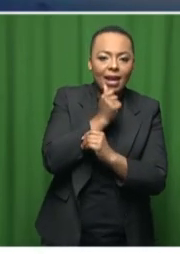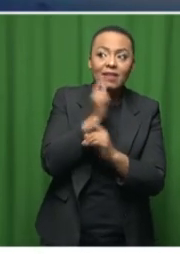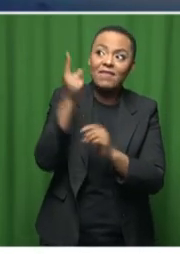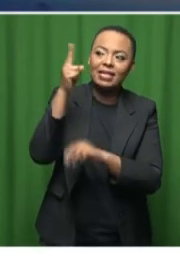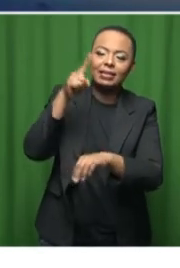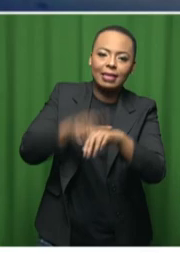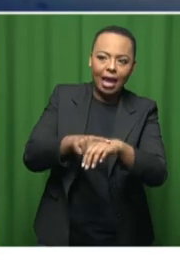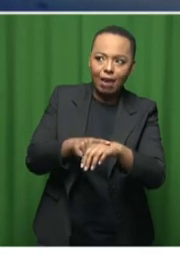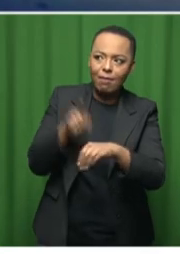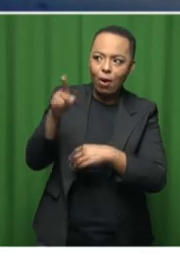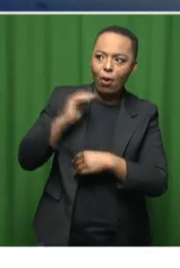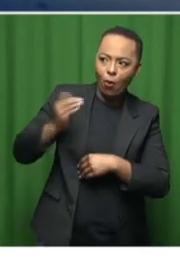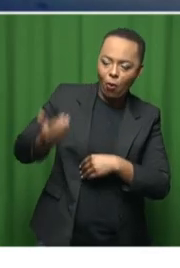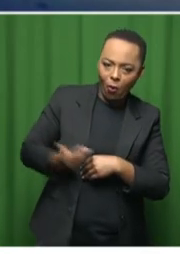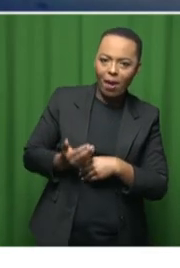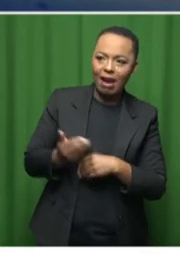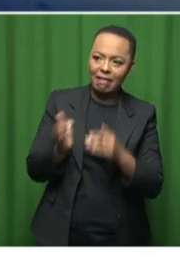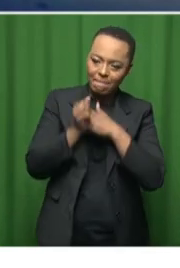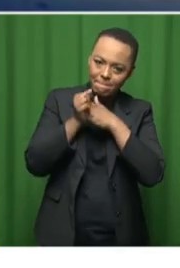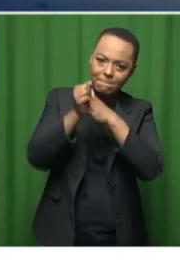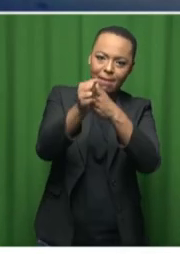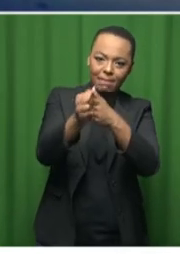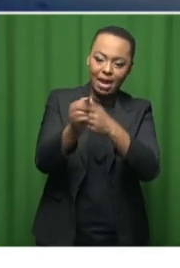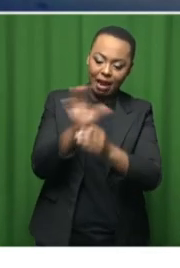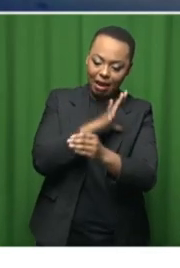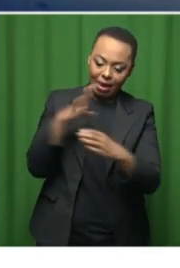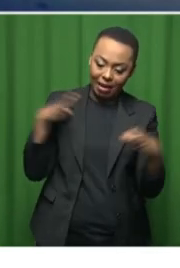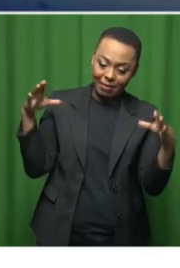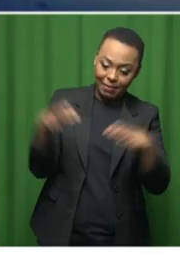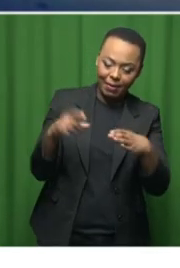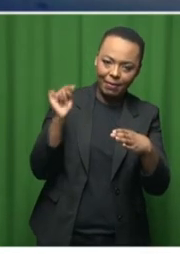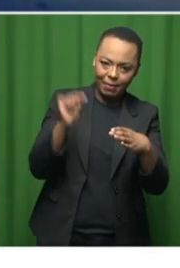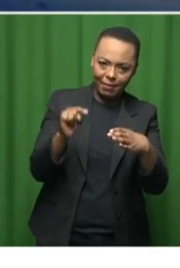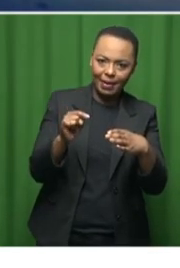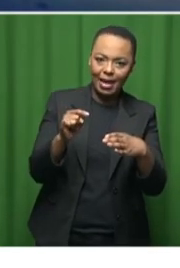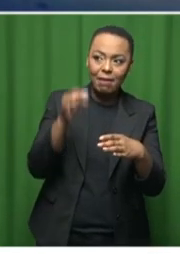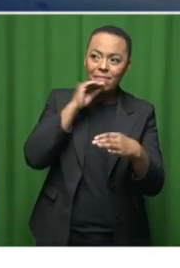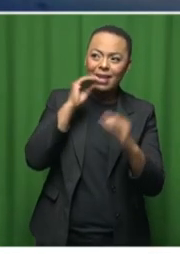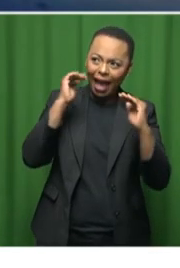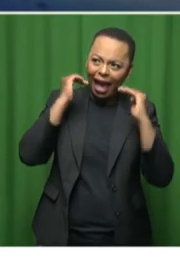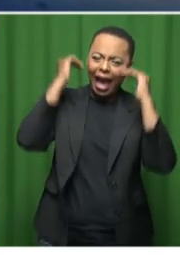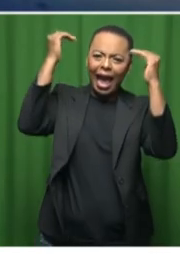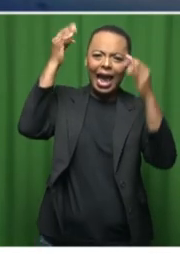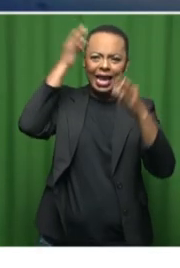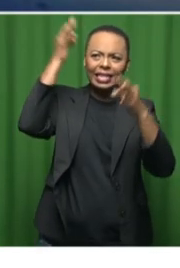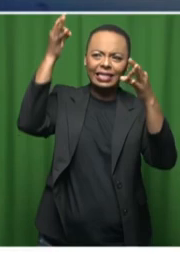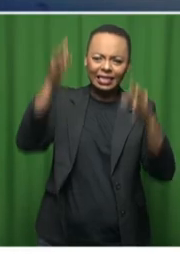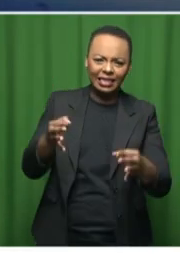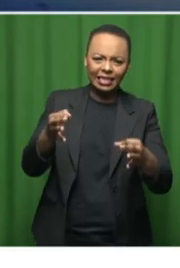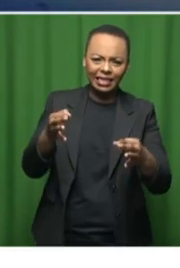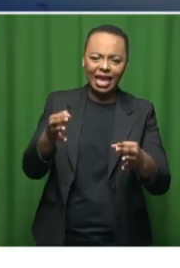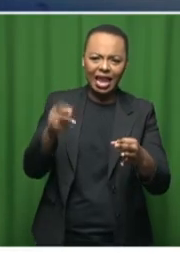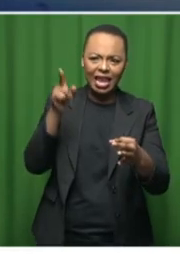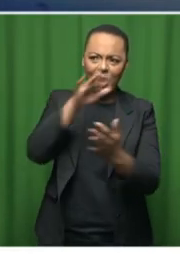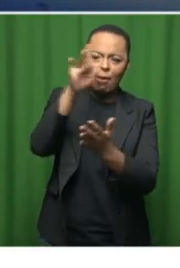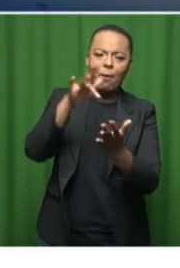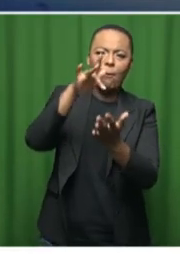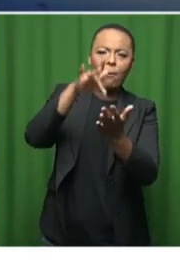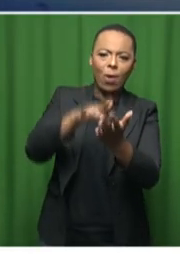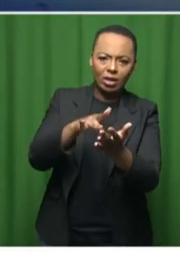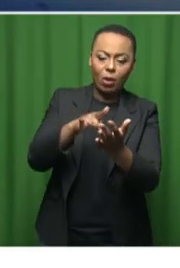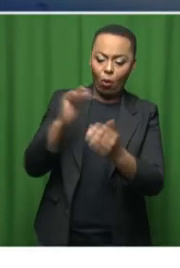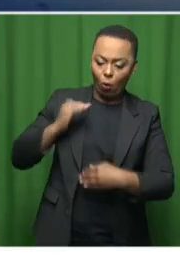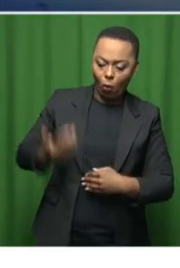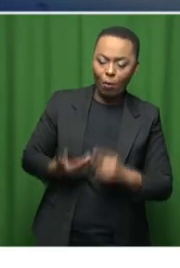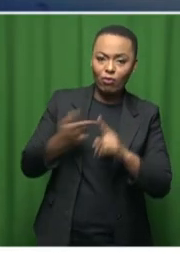woman was presiding over this assembly, this highest decision body in the aviation sector in the world. And a woman from